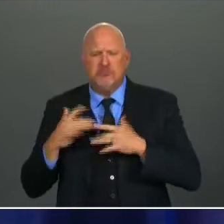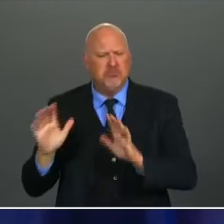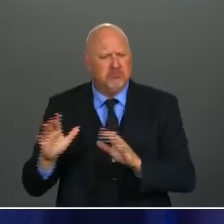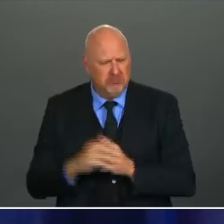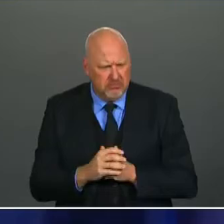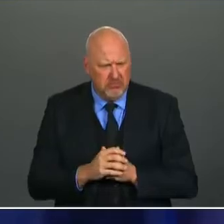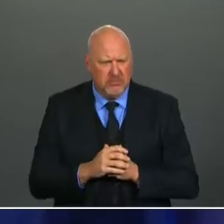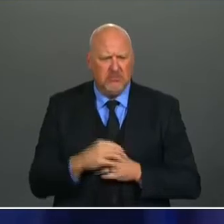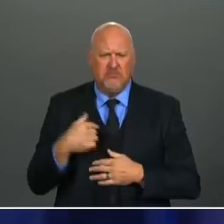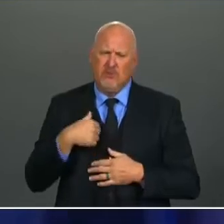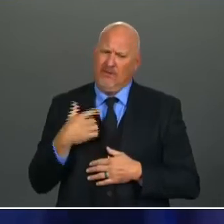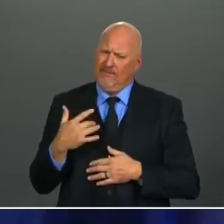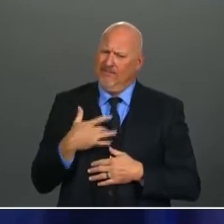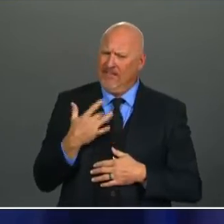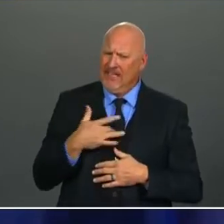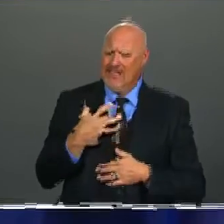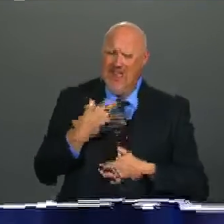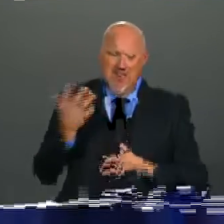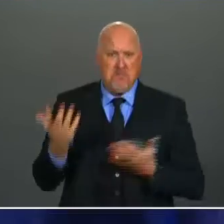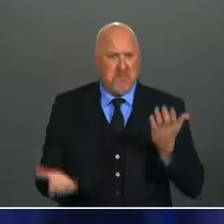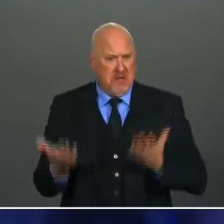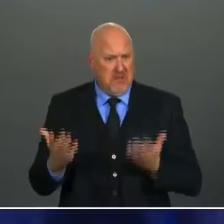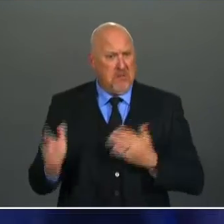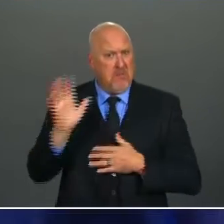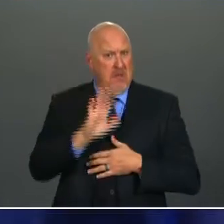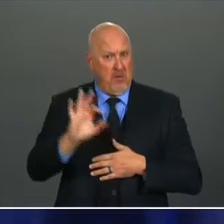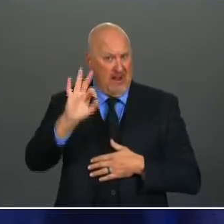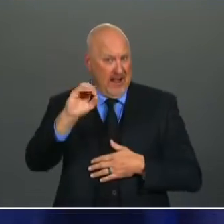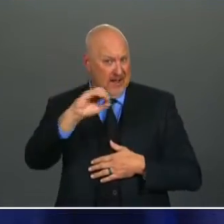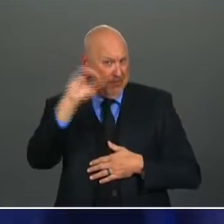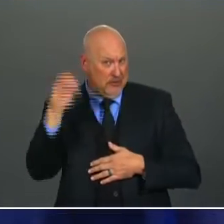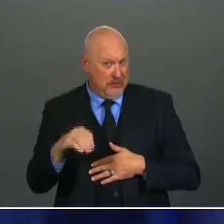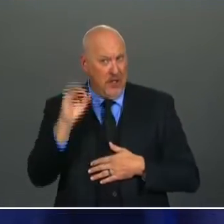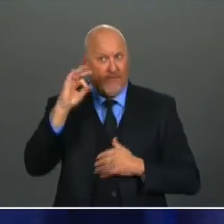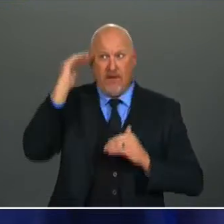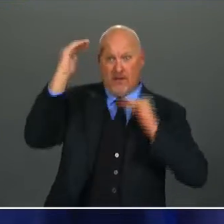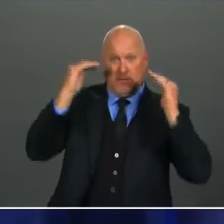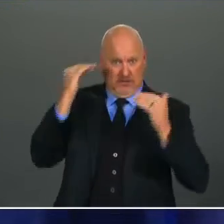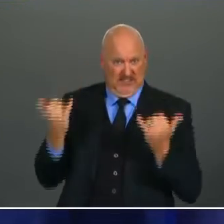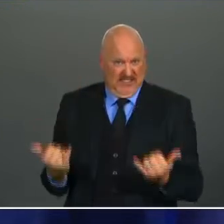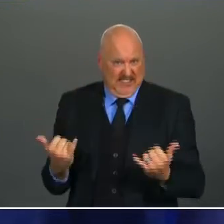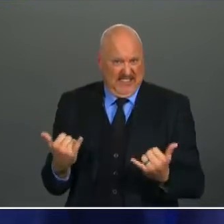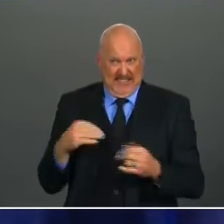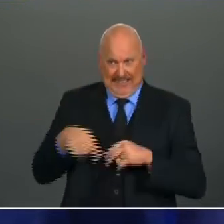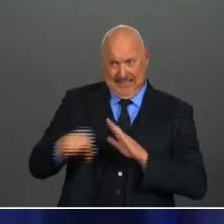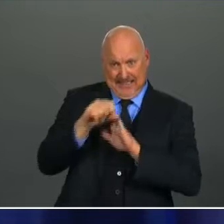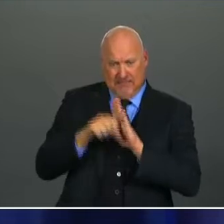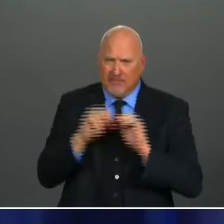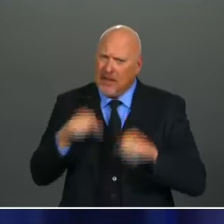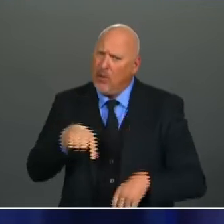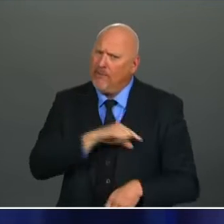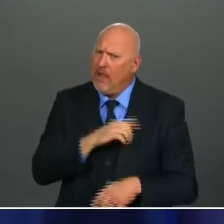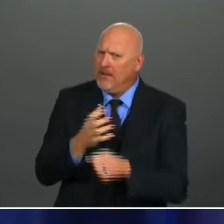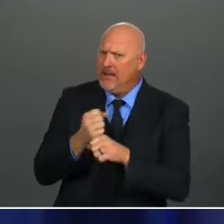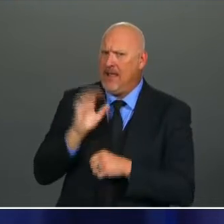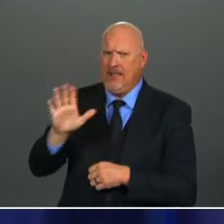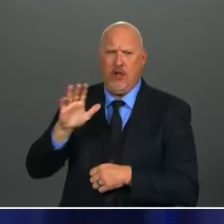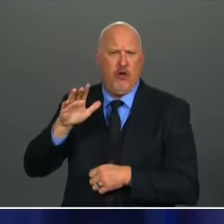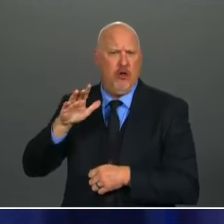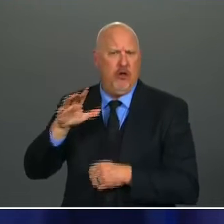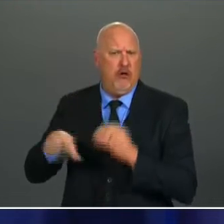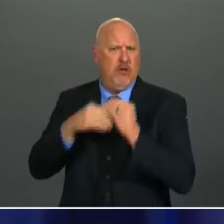now. But it's so confusing that no one knows if they qualify. And so we just want to make it very simple, especially as we're heading into